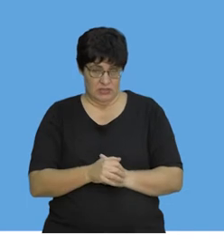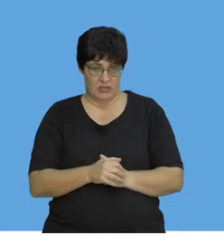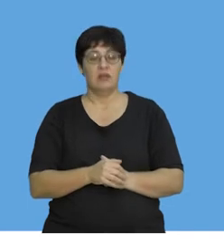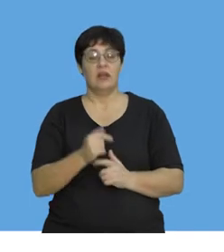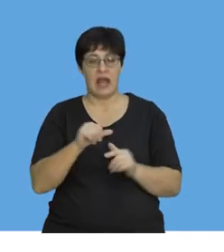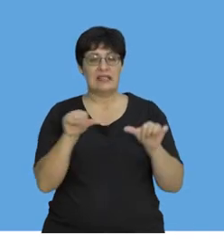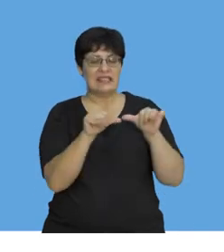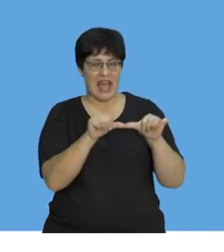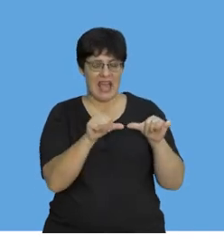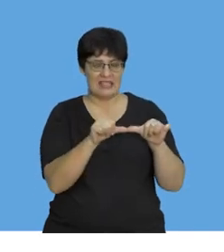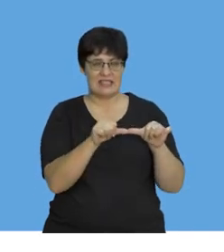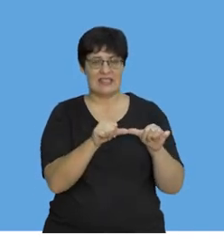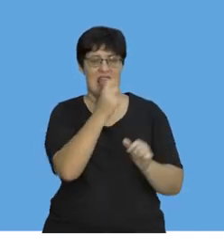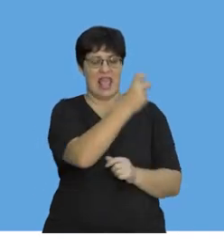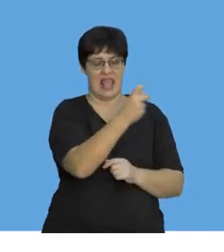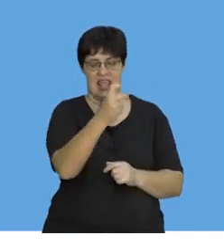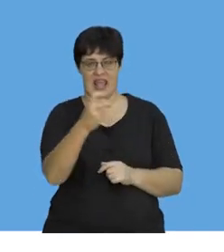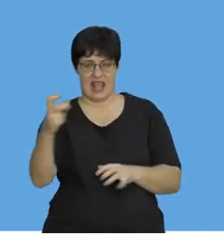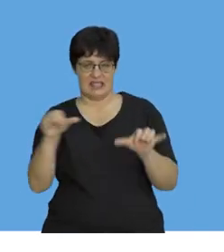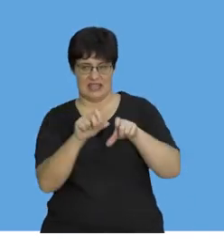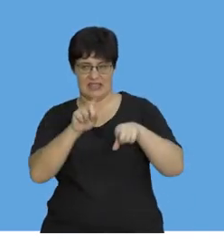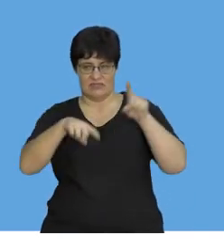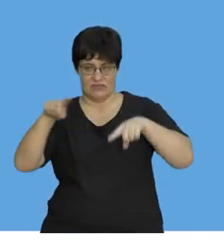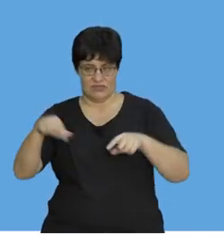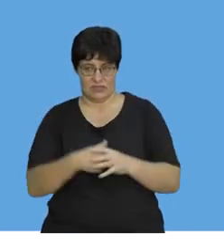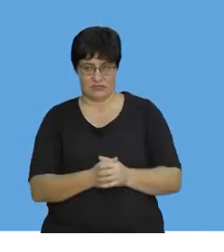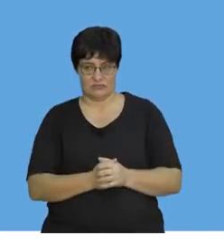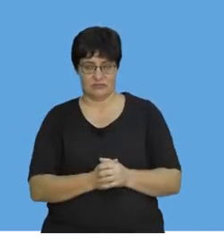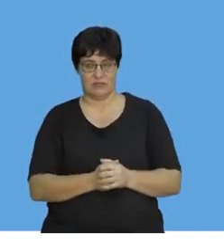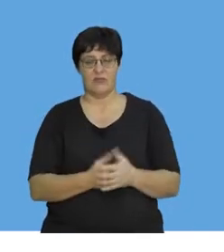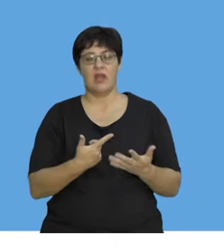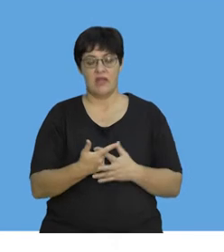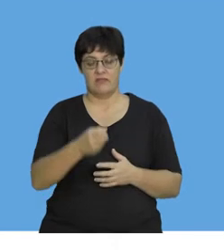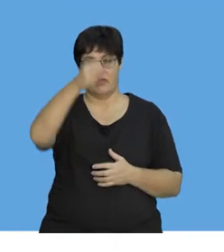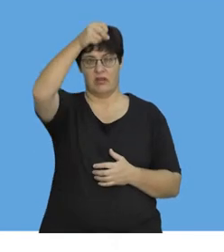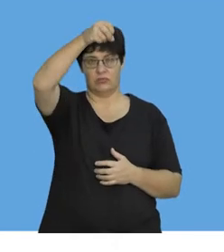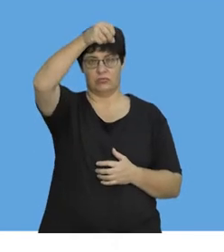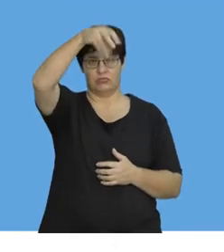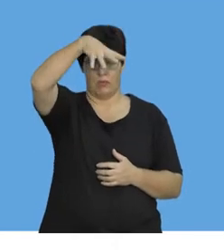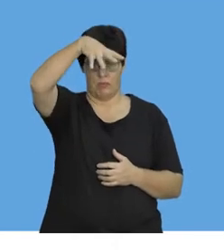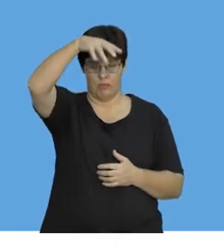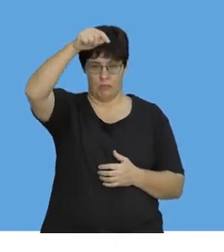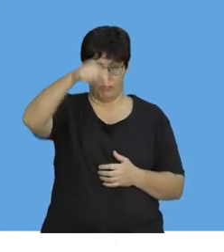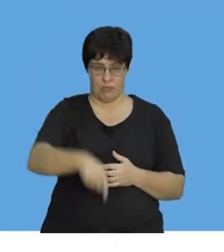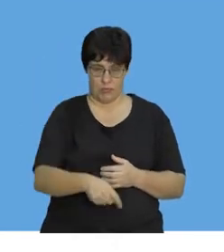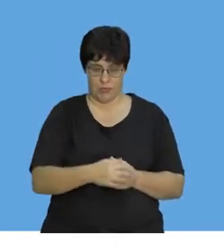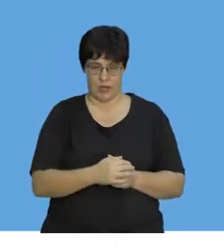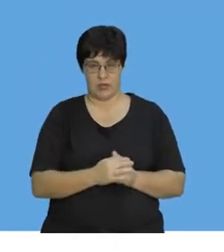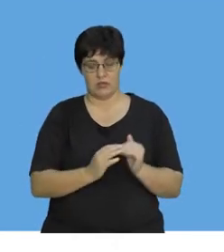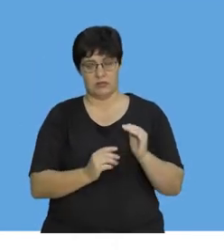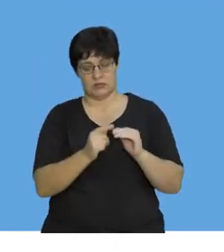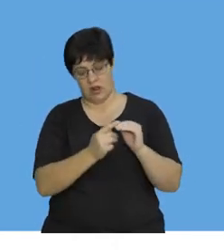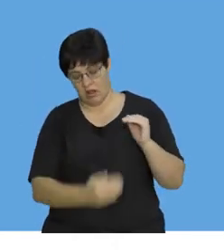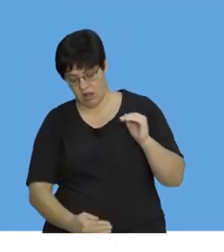sizes. And what we're going to look is what happens when we drop the egg through a certain distance